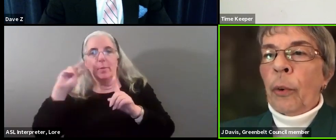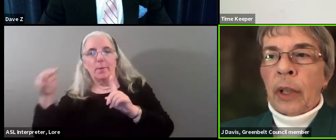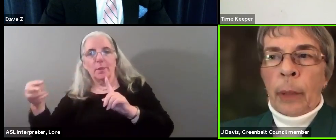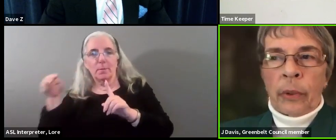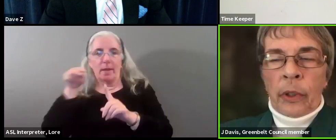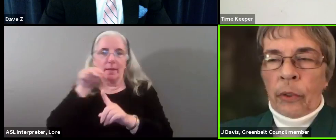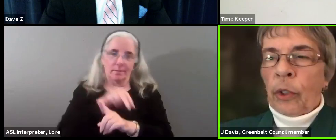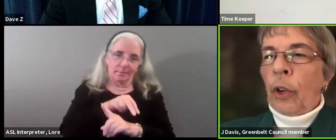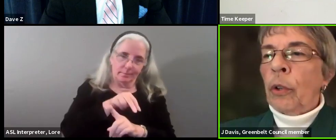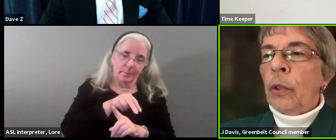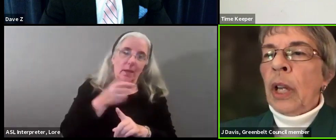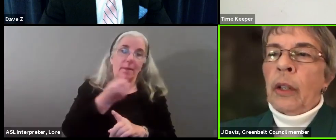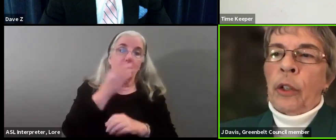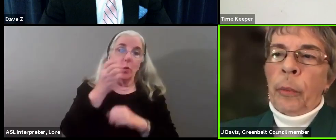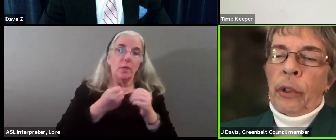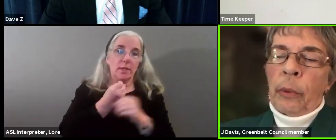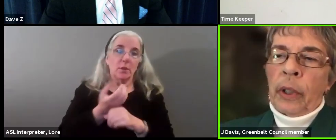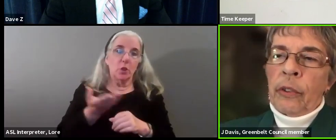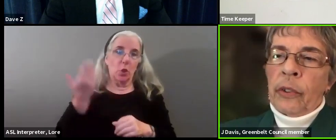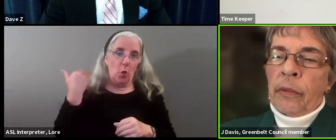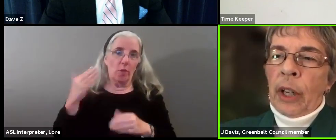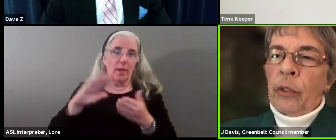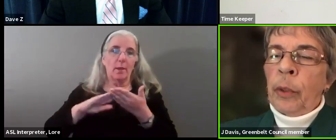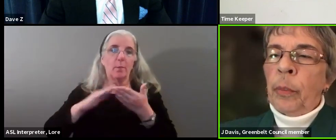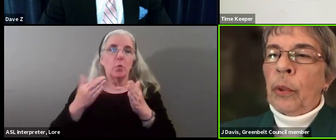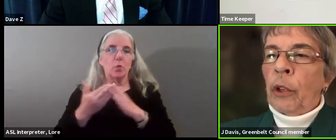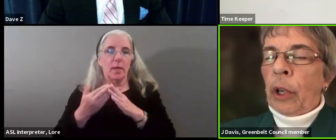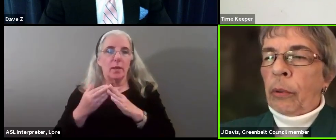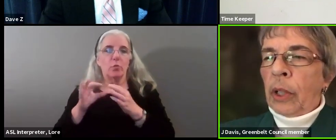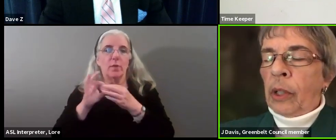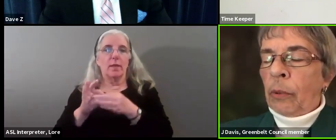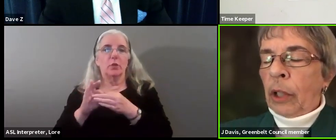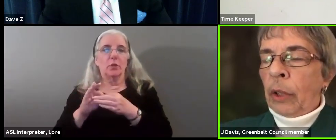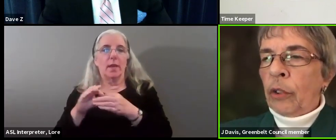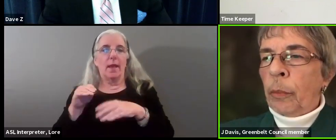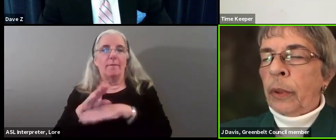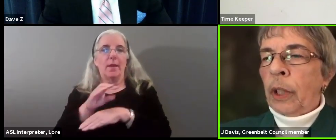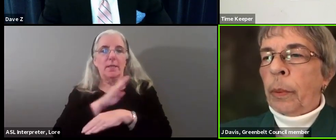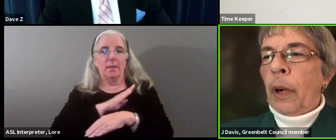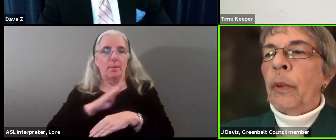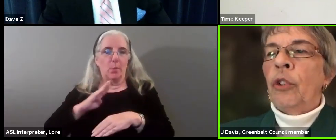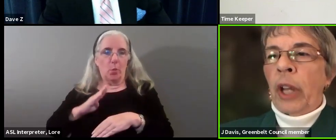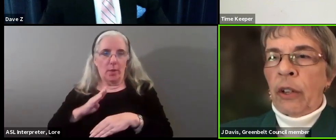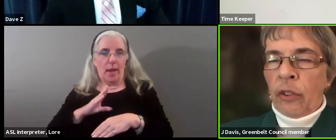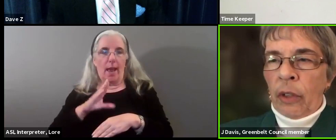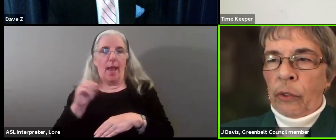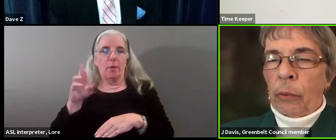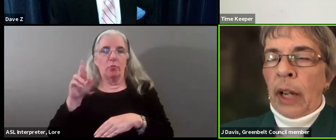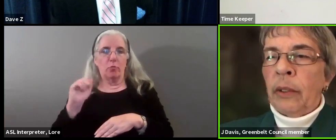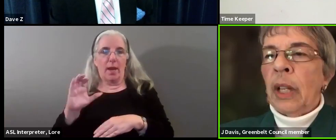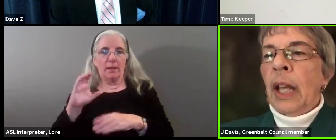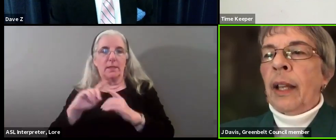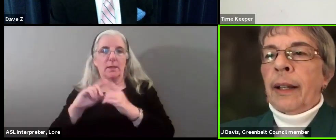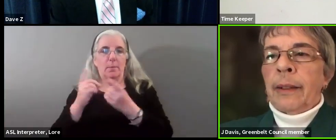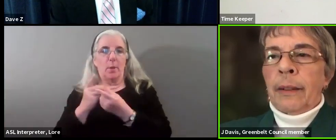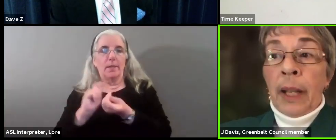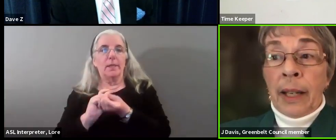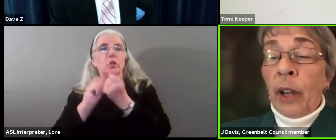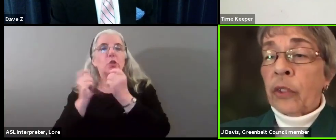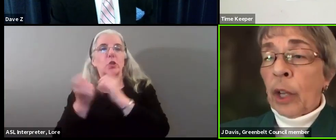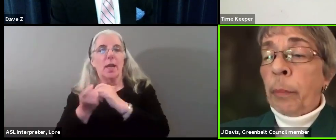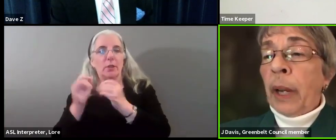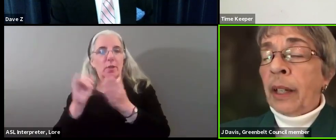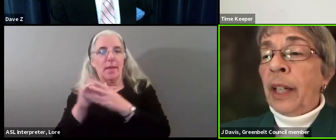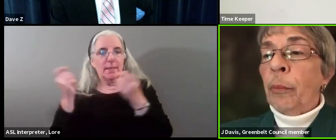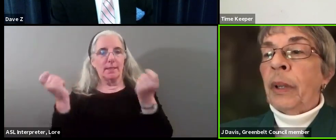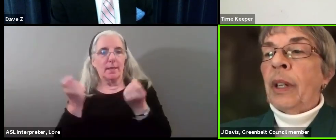So a couple of years ago, the community relations advisory board and the recreation department changed things around. And